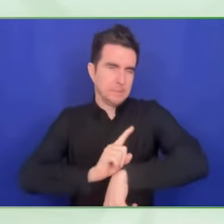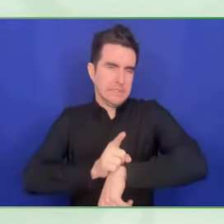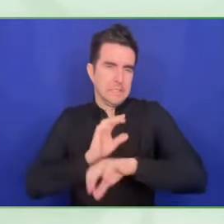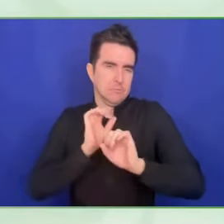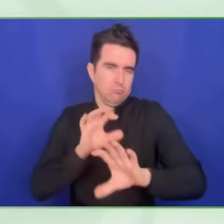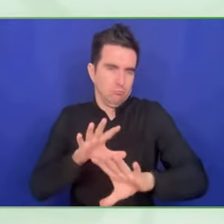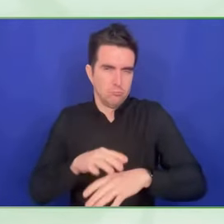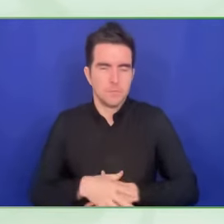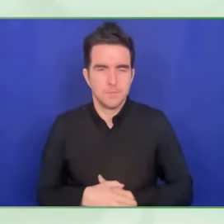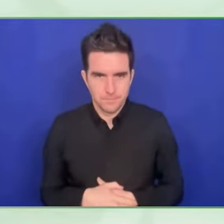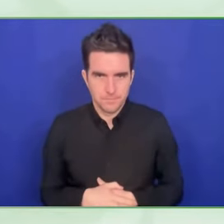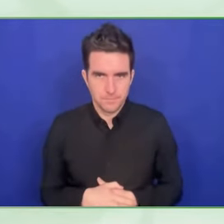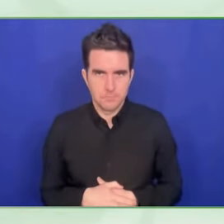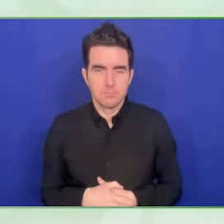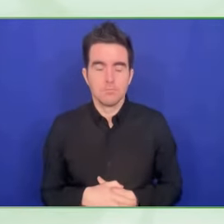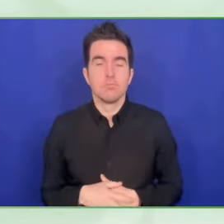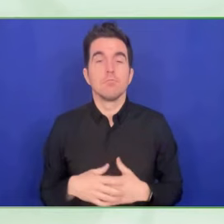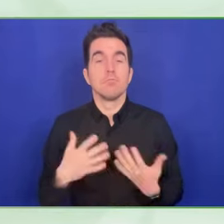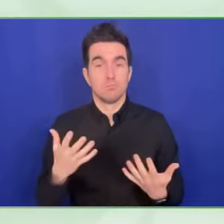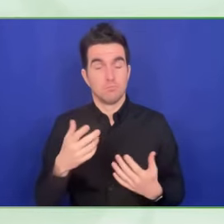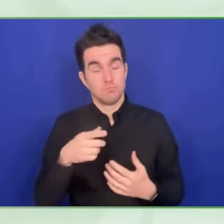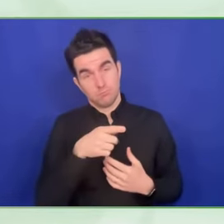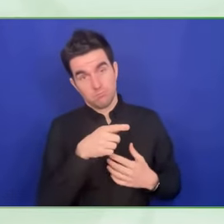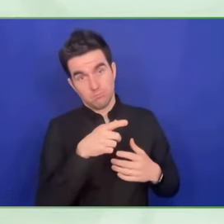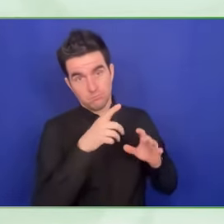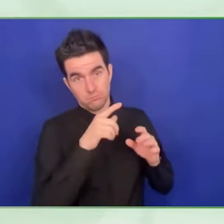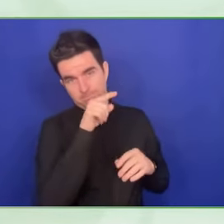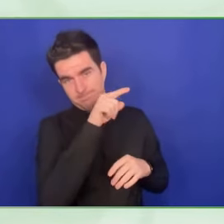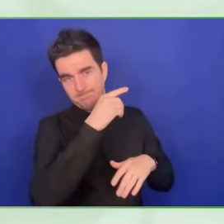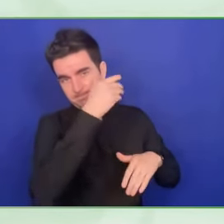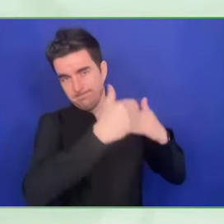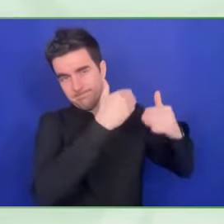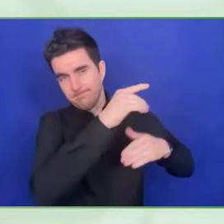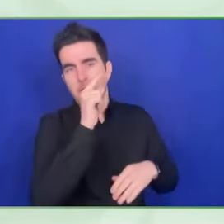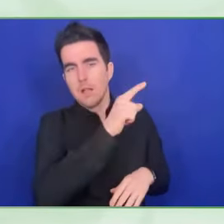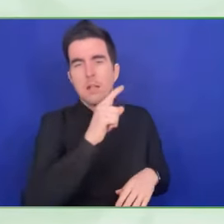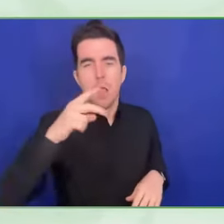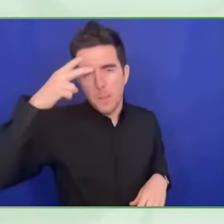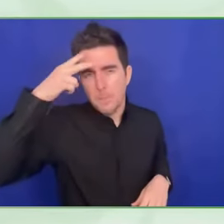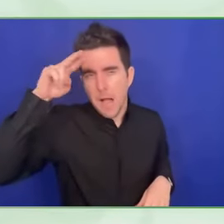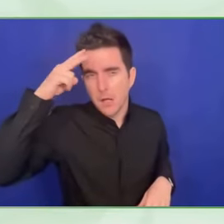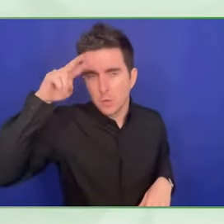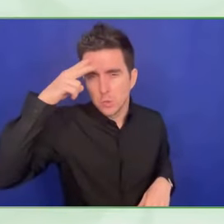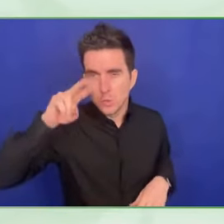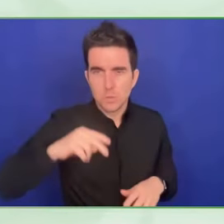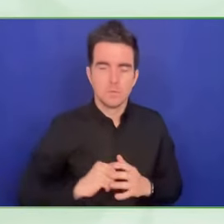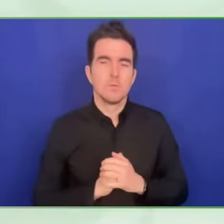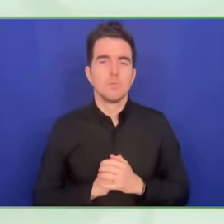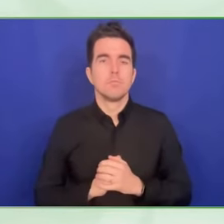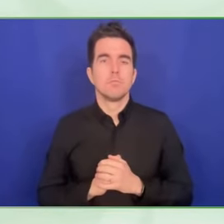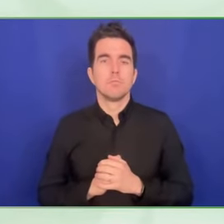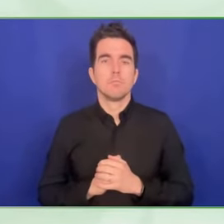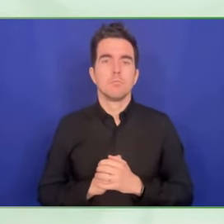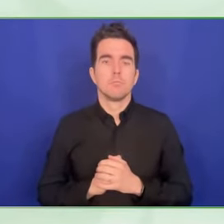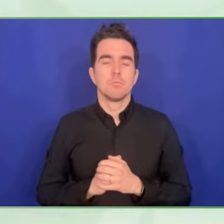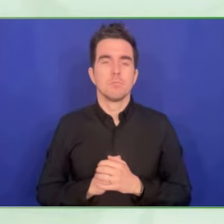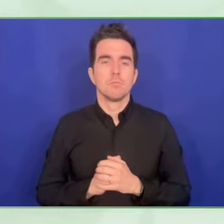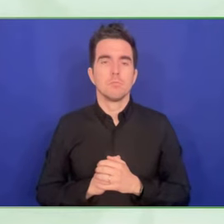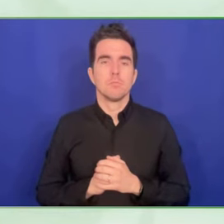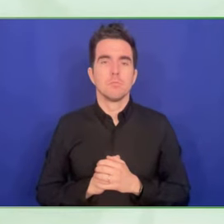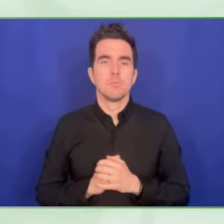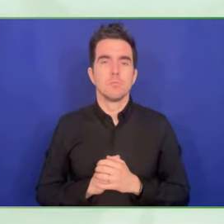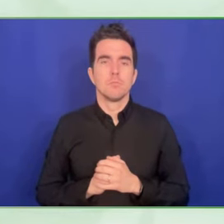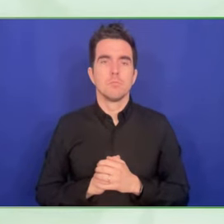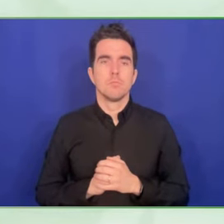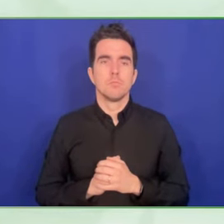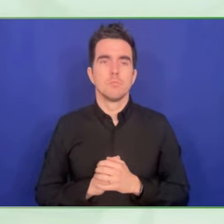In this case, VBA, which is the largest Mexican bank, wanted to, they have an issue with